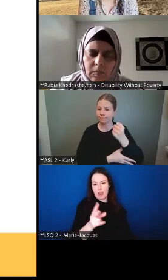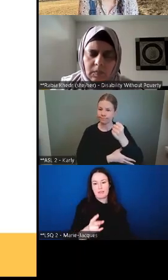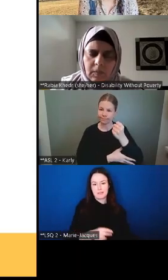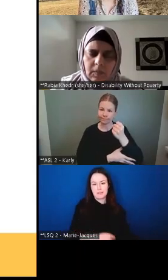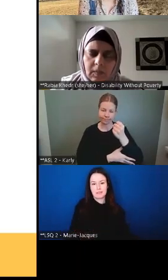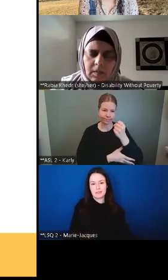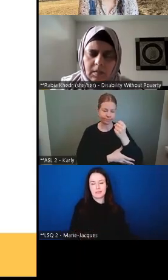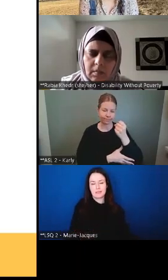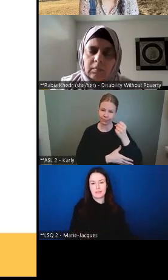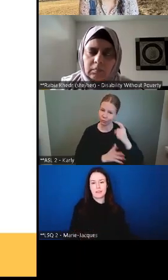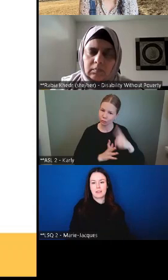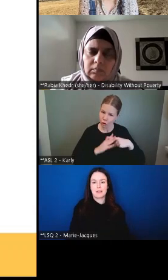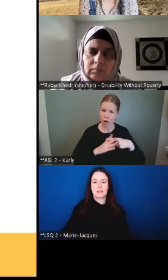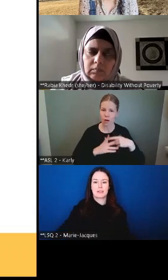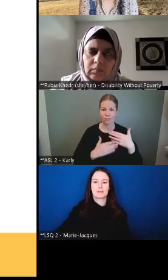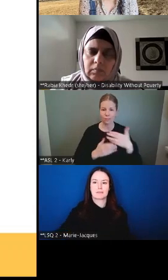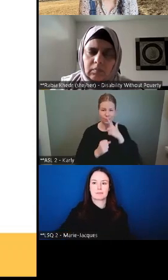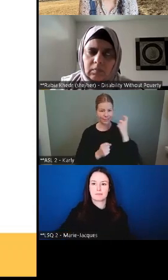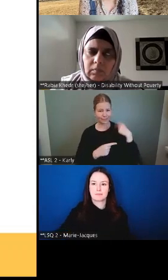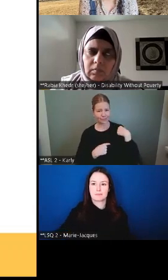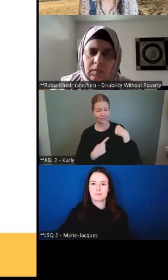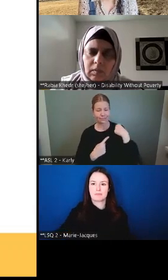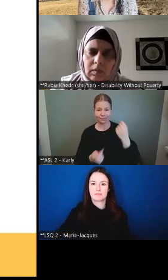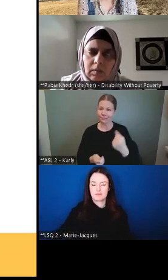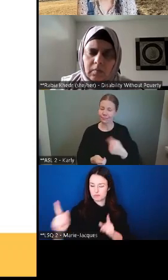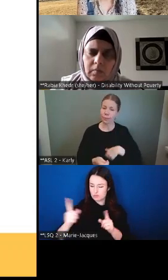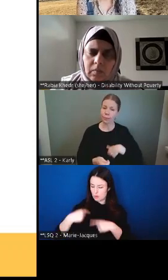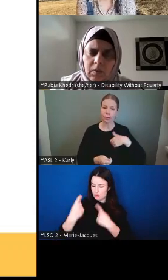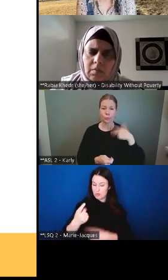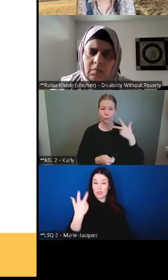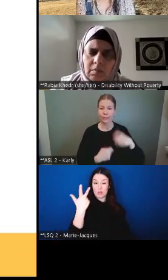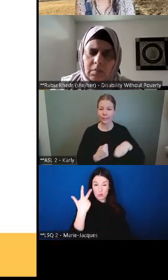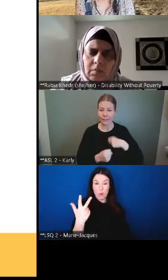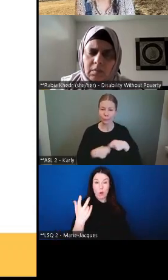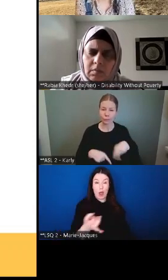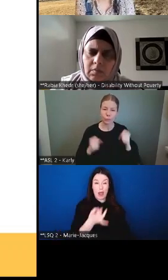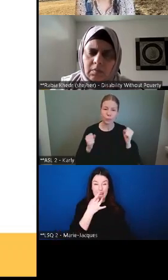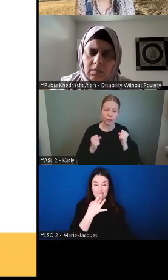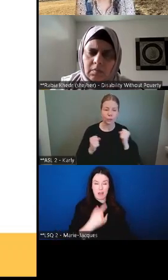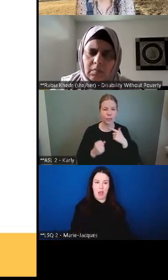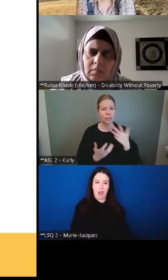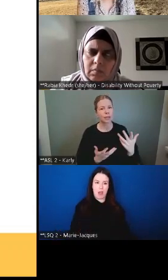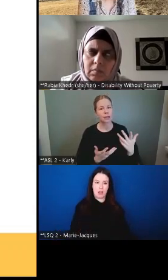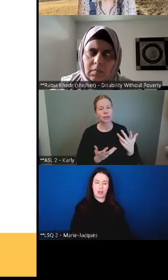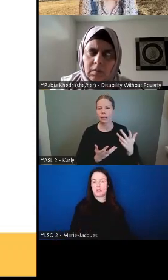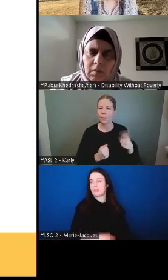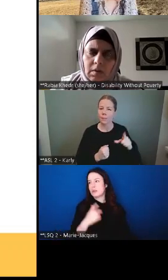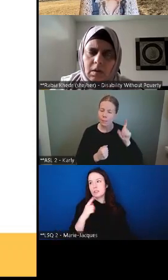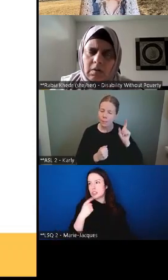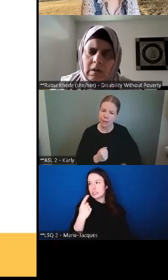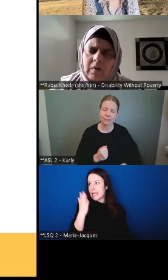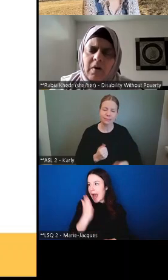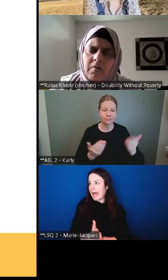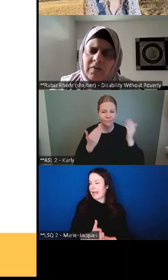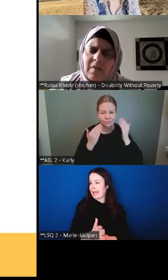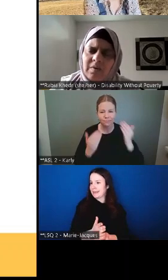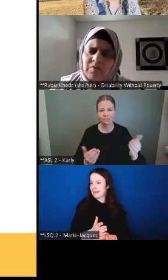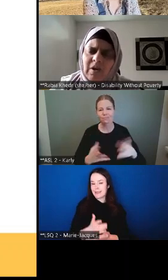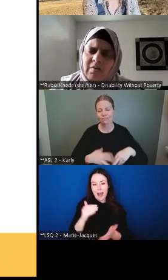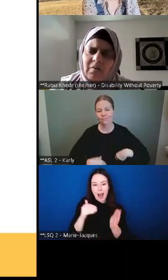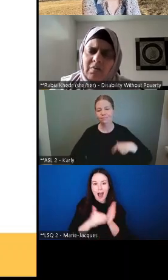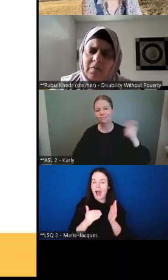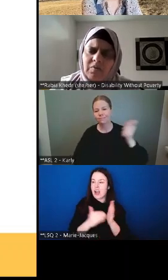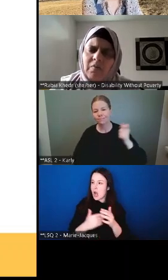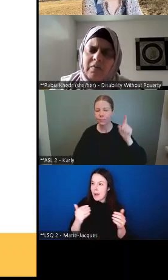winters. Now I've said, this has to be the last winter that people live like this and, and, and still it rolls on. So